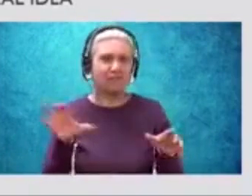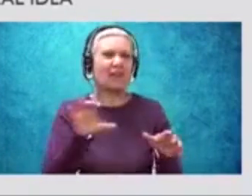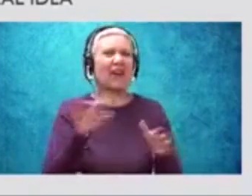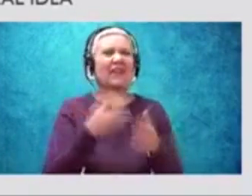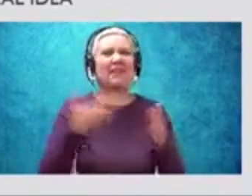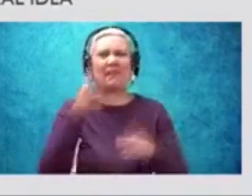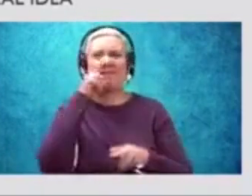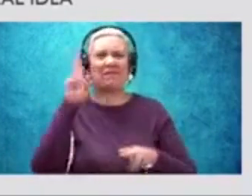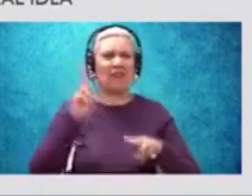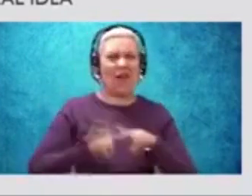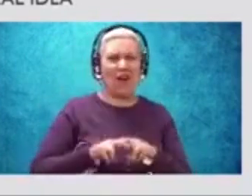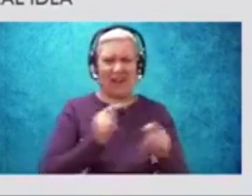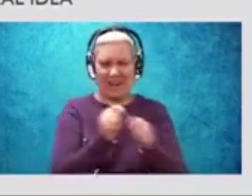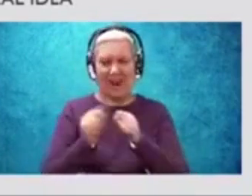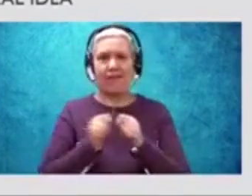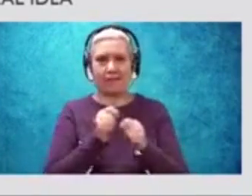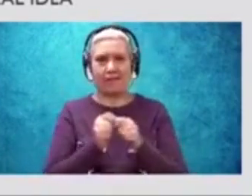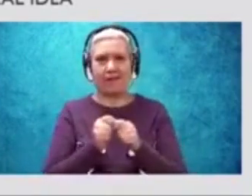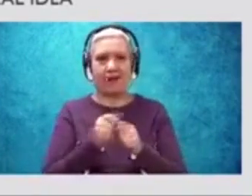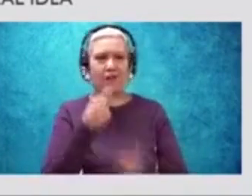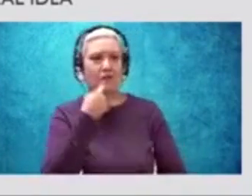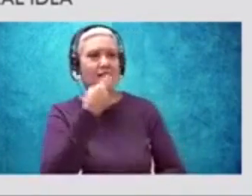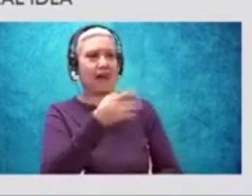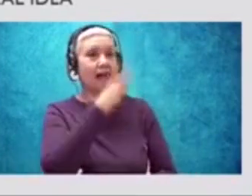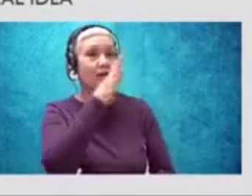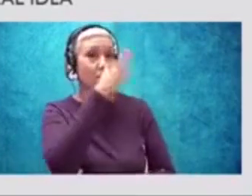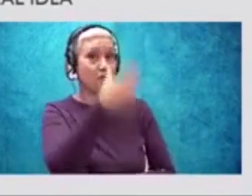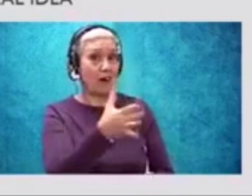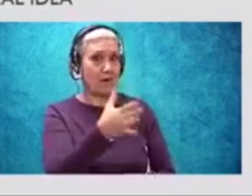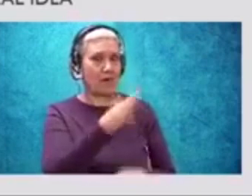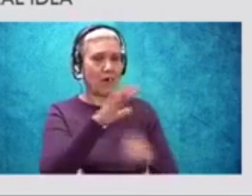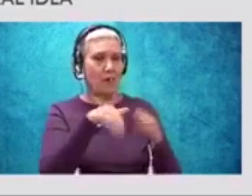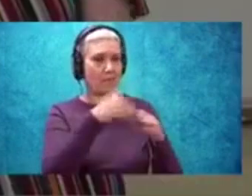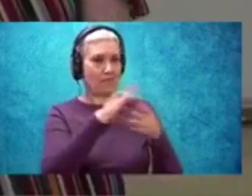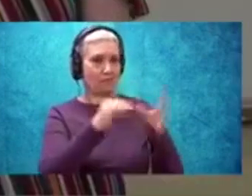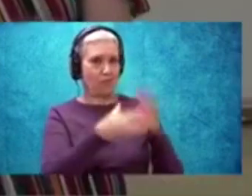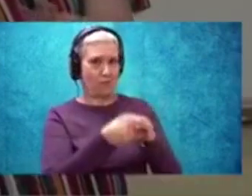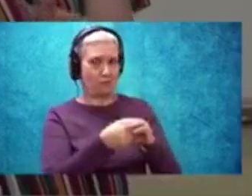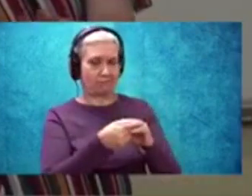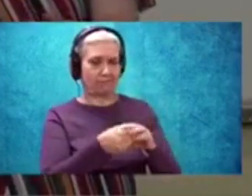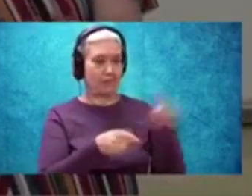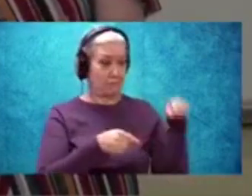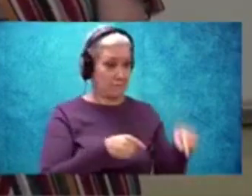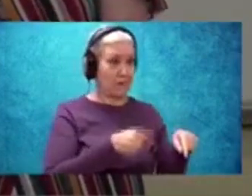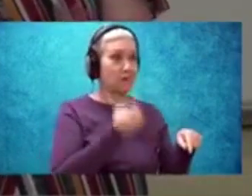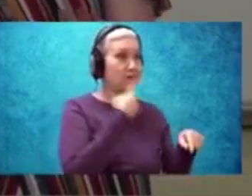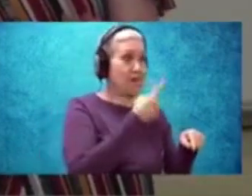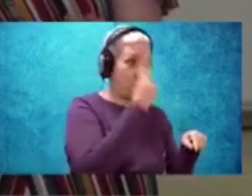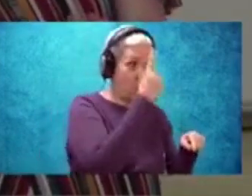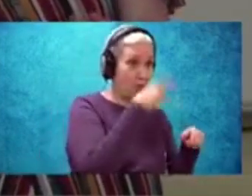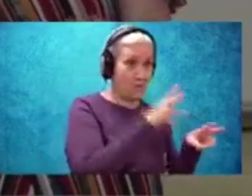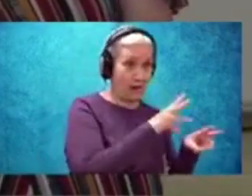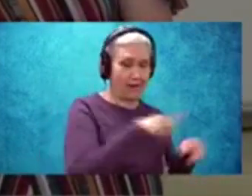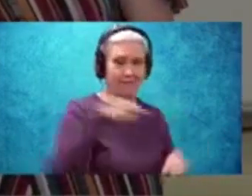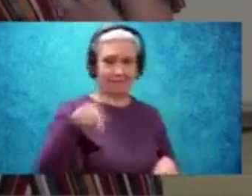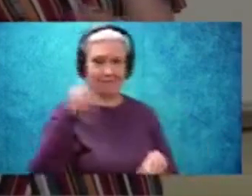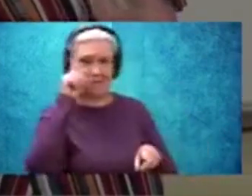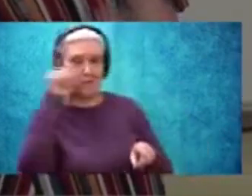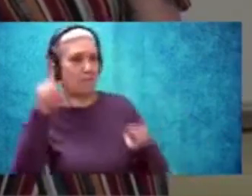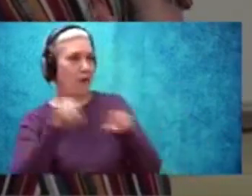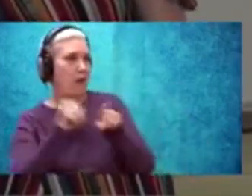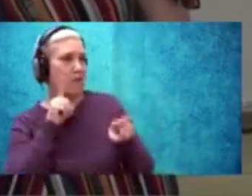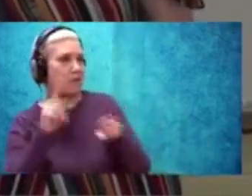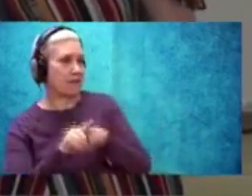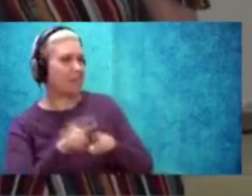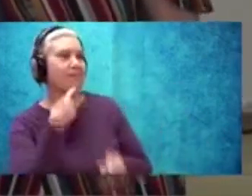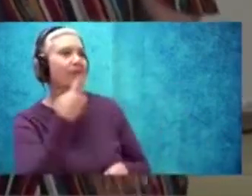and you were trying to tell your grandmother about it, you would tell the story differently than your sibling would, right? Because